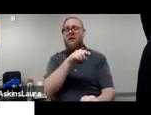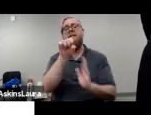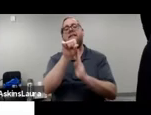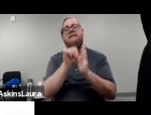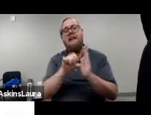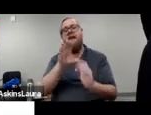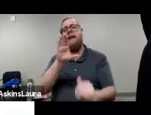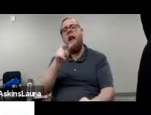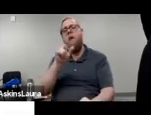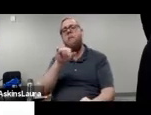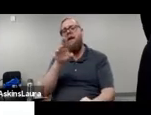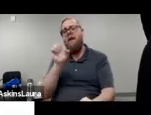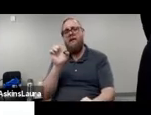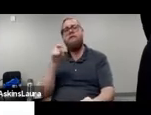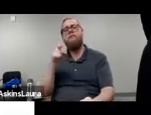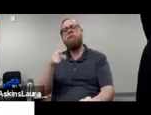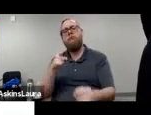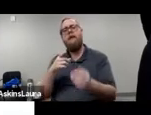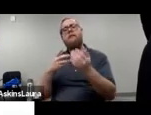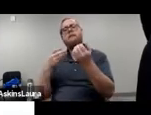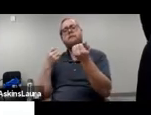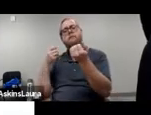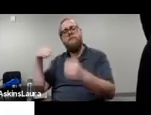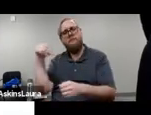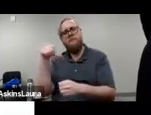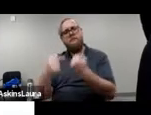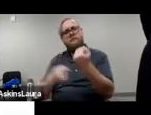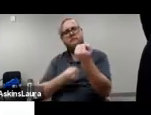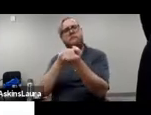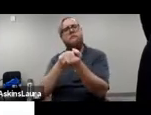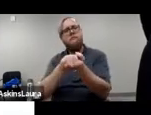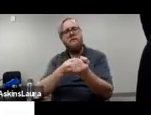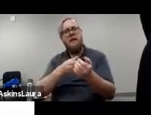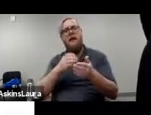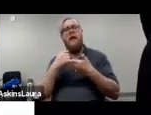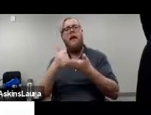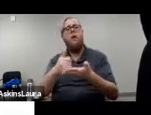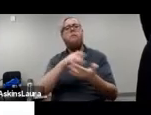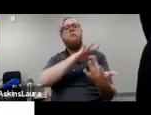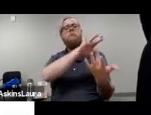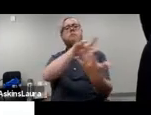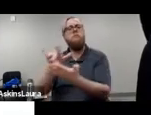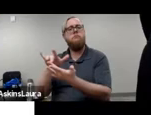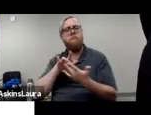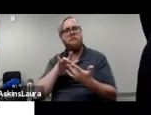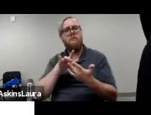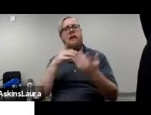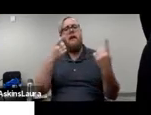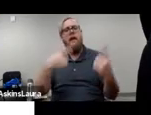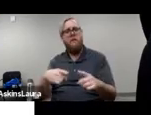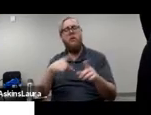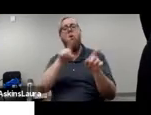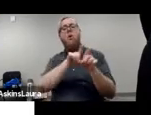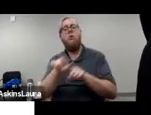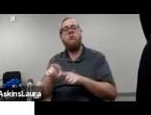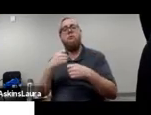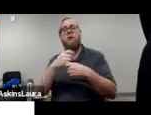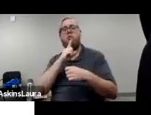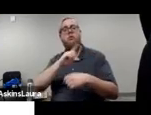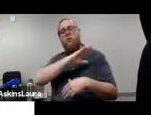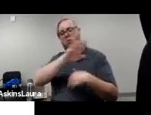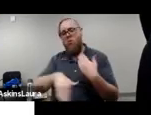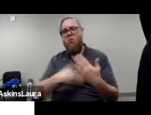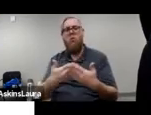supplements and seeks to increase outreach efforts that are done by the U.S. Census Bureau, but also to reach all